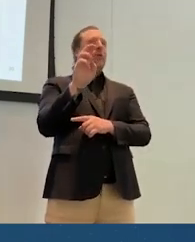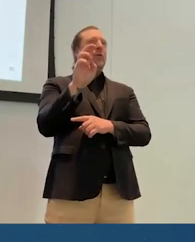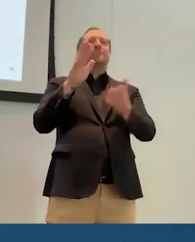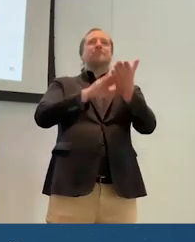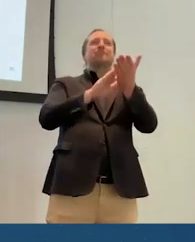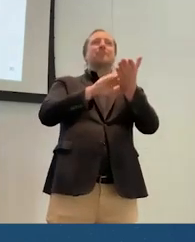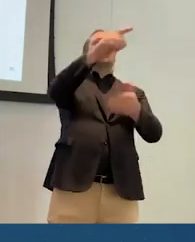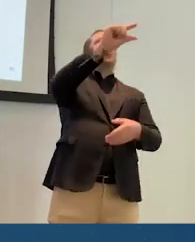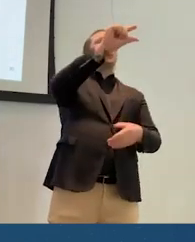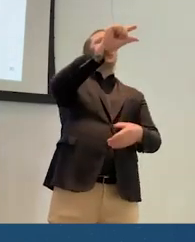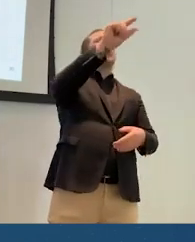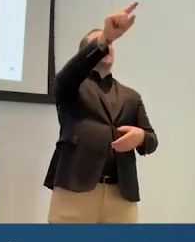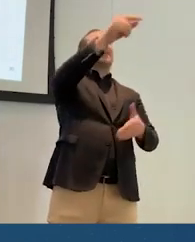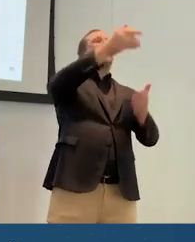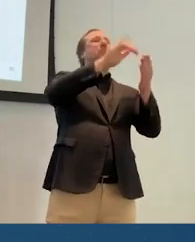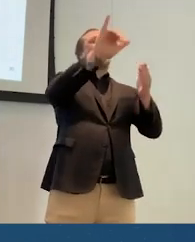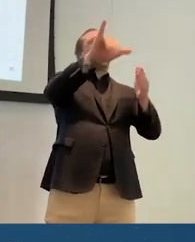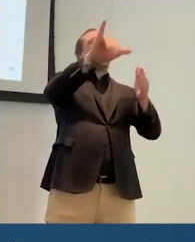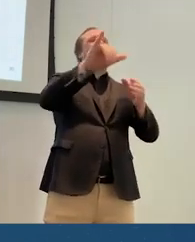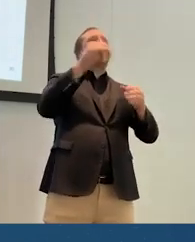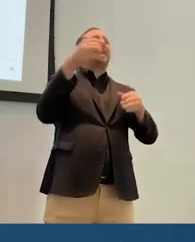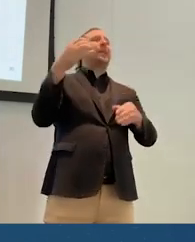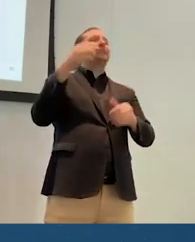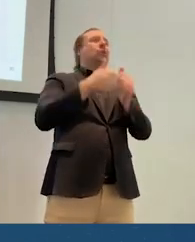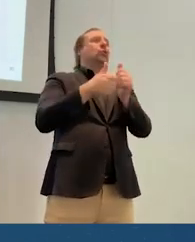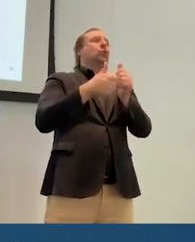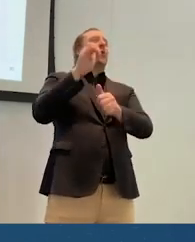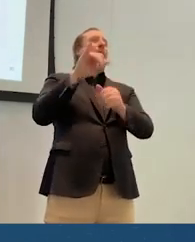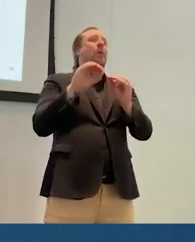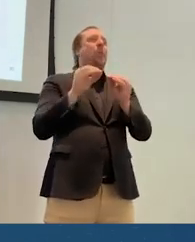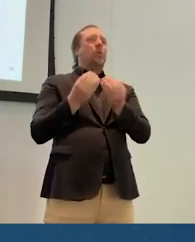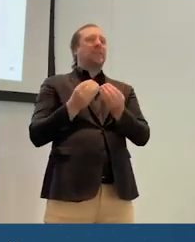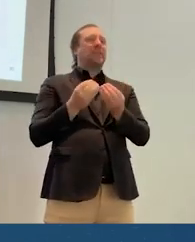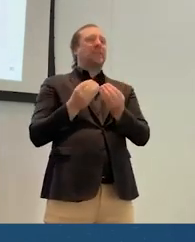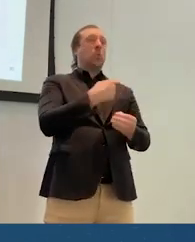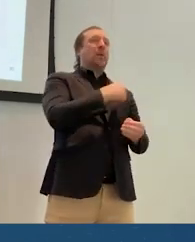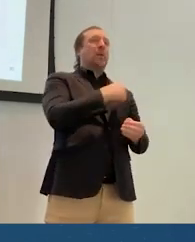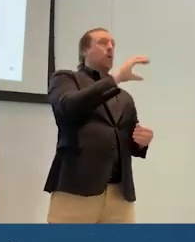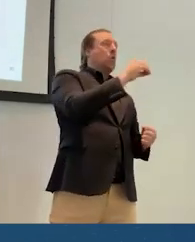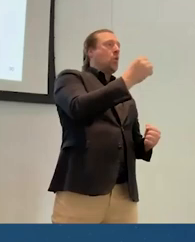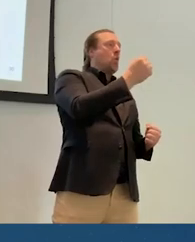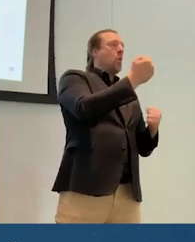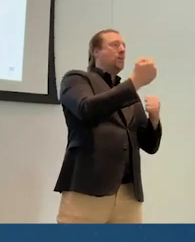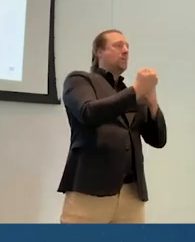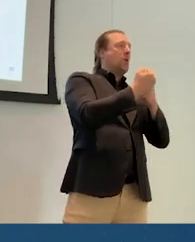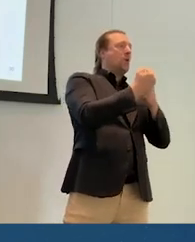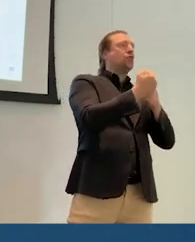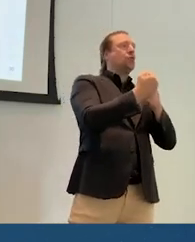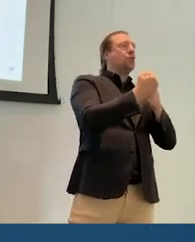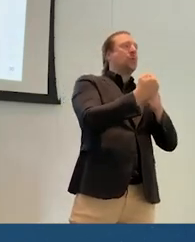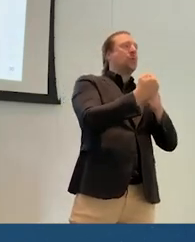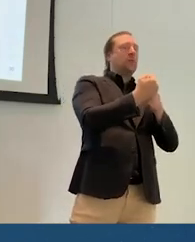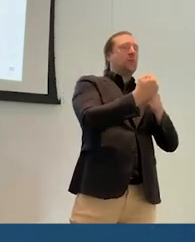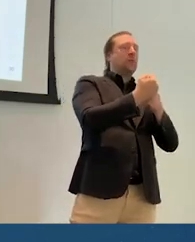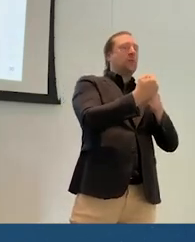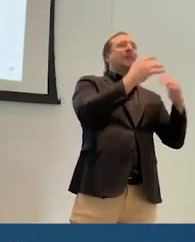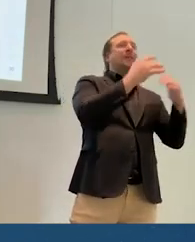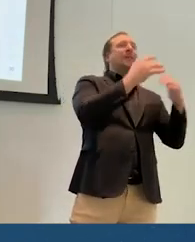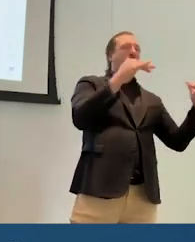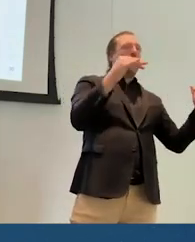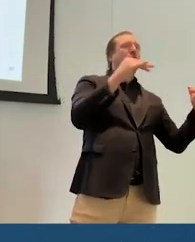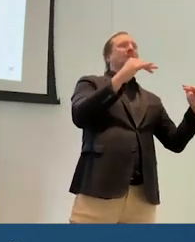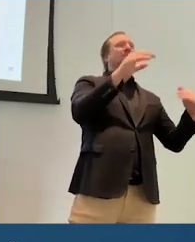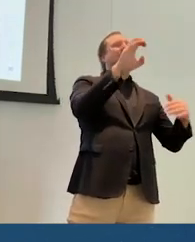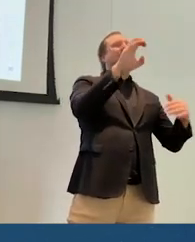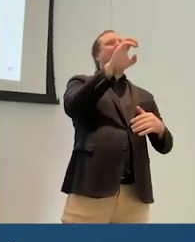audience who's a major part of that as well as general chair. We helped co-sponsor a workshop on diversity, equity, accessibility, transparency, and